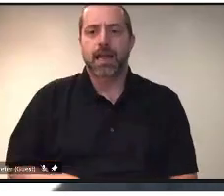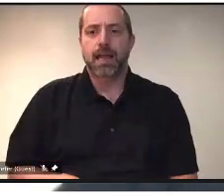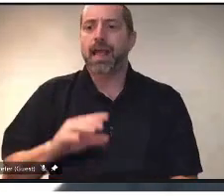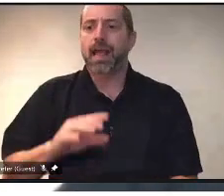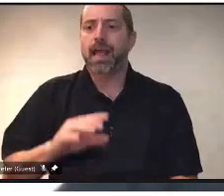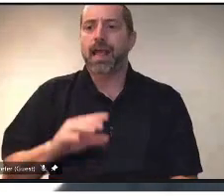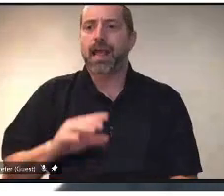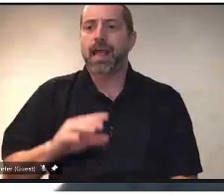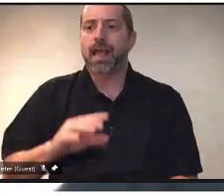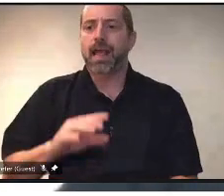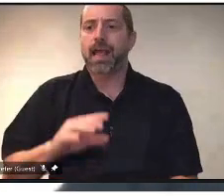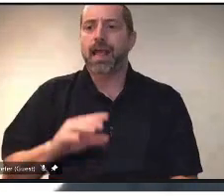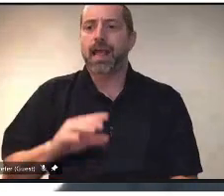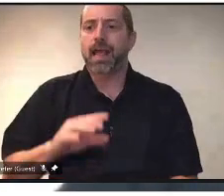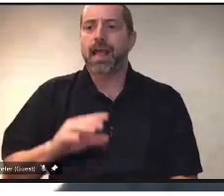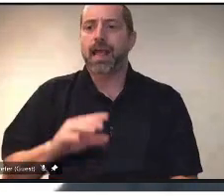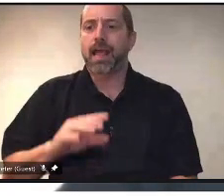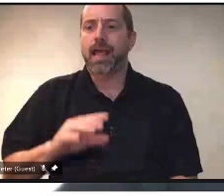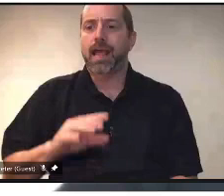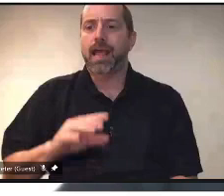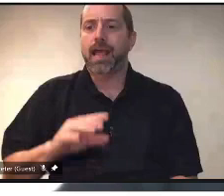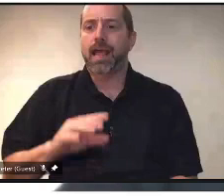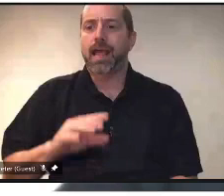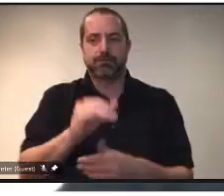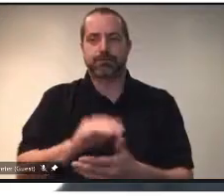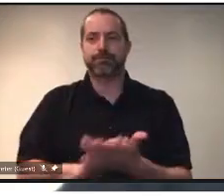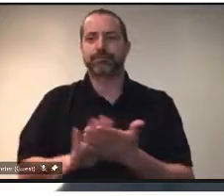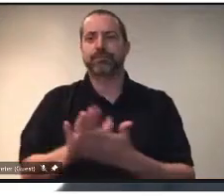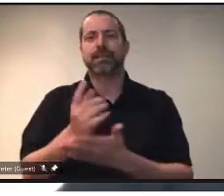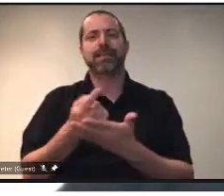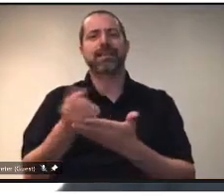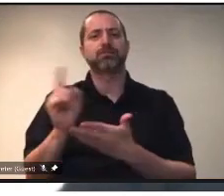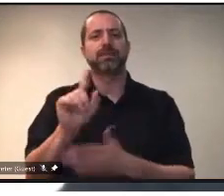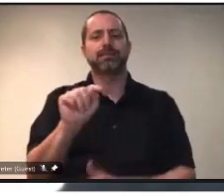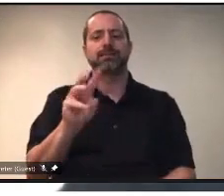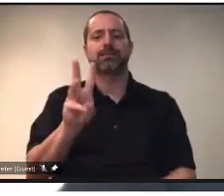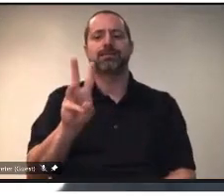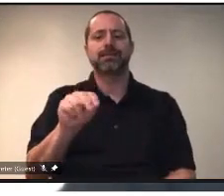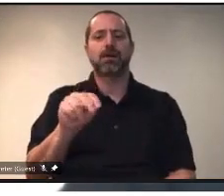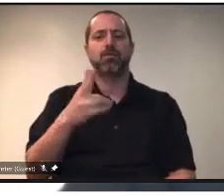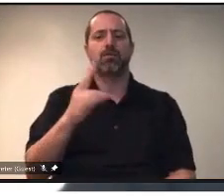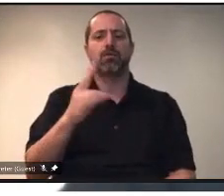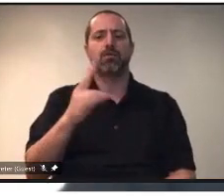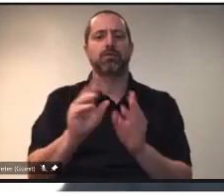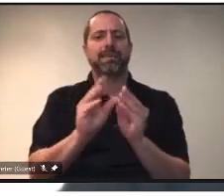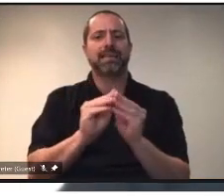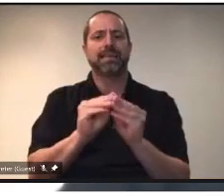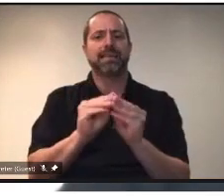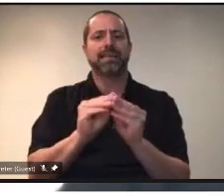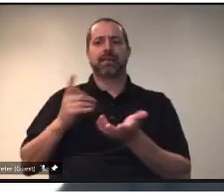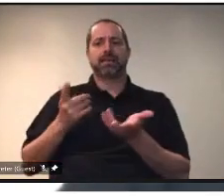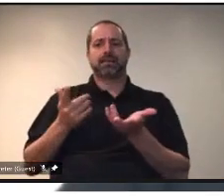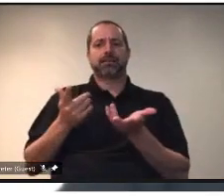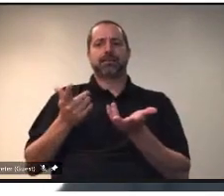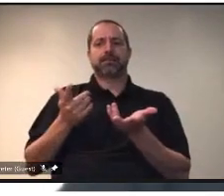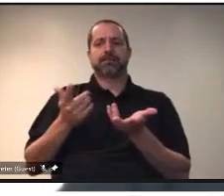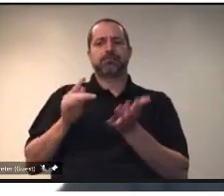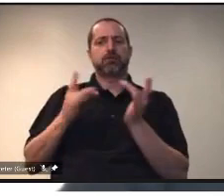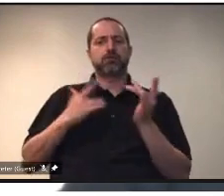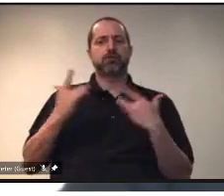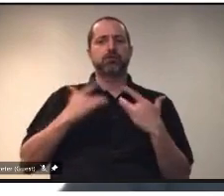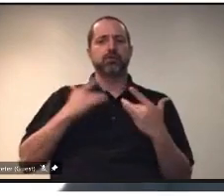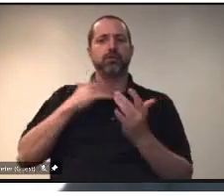SHA Physician Town Hall, was a presentation about peer support if doctors feel like they're struggling or need any sort of mental or